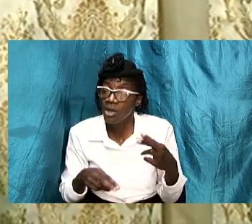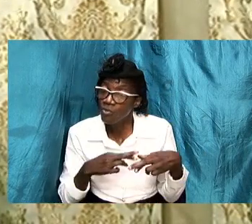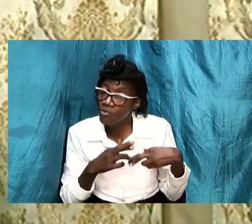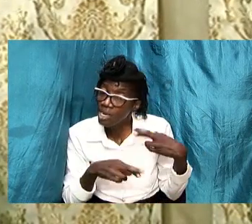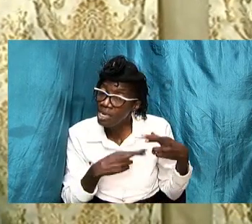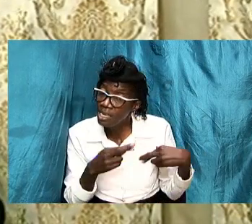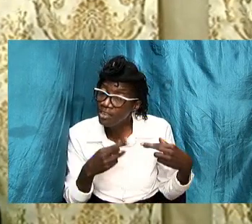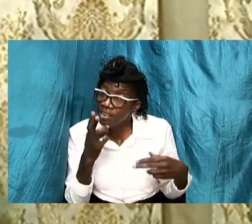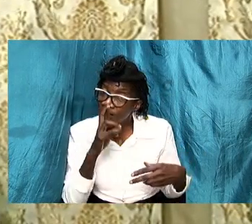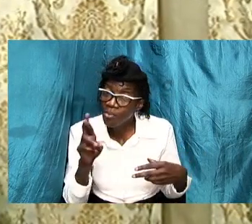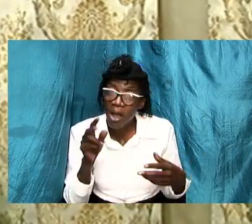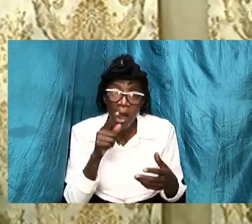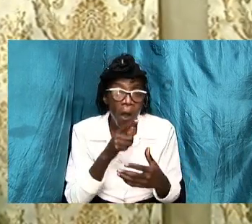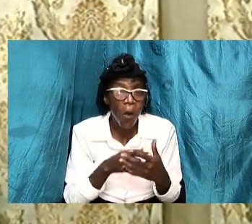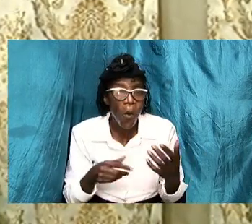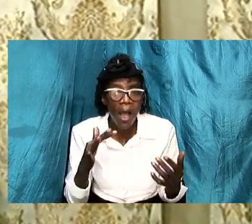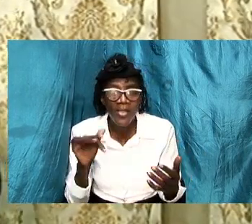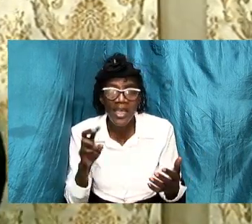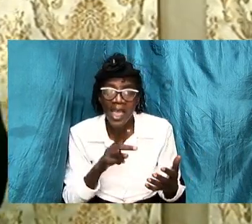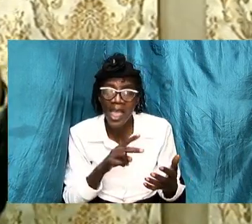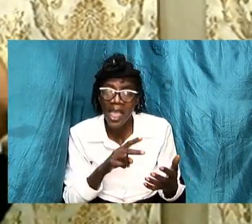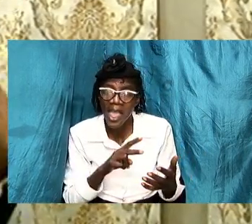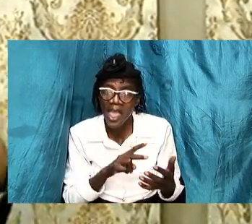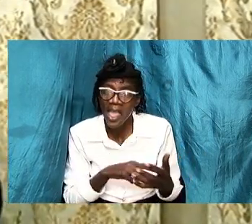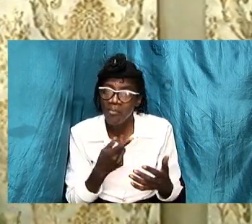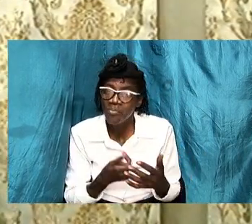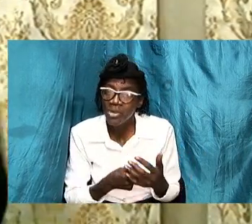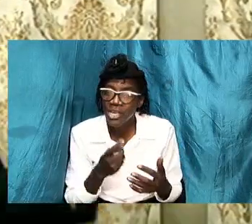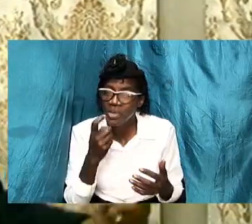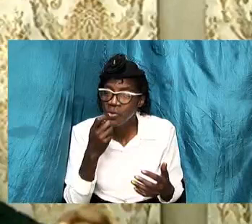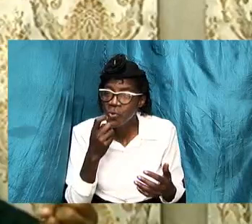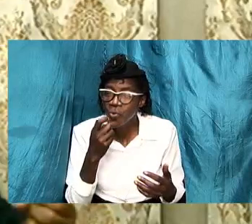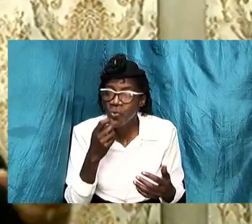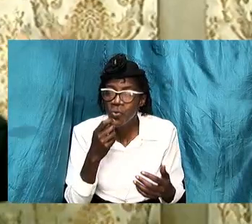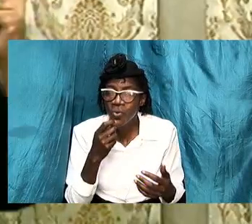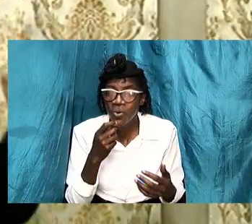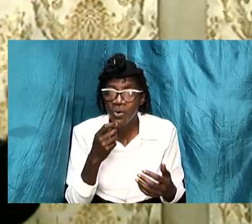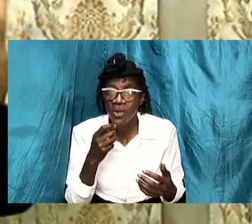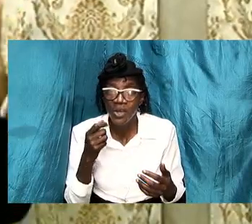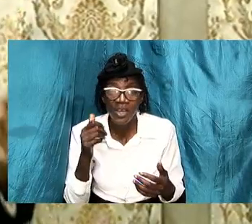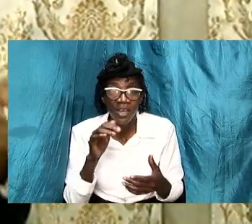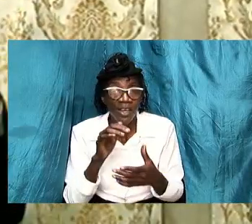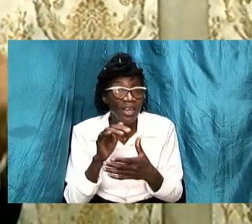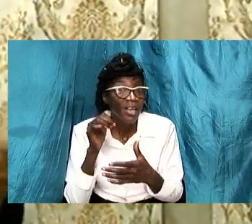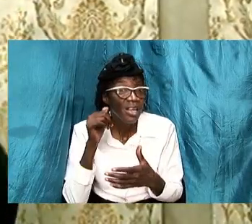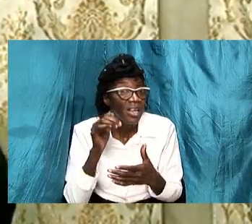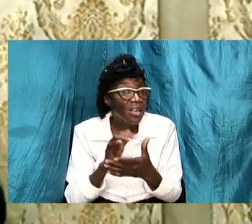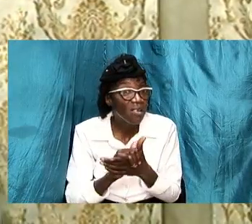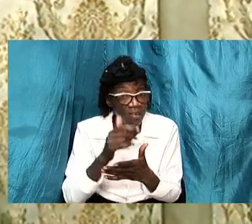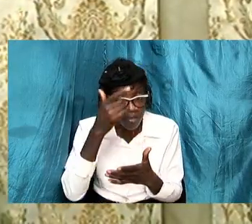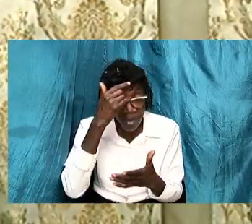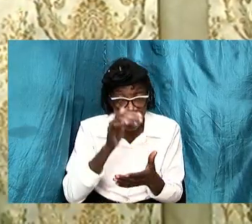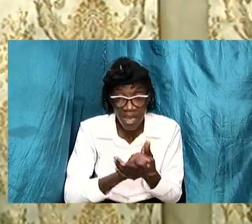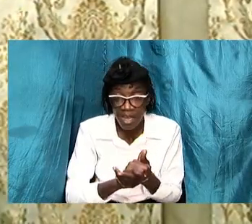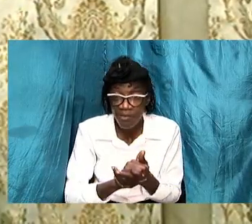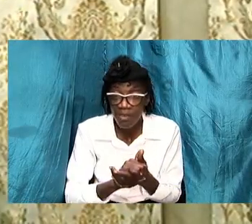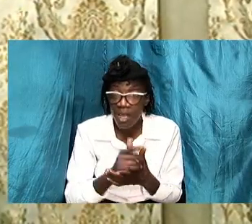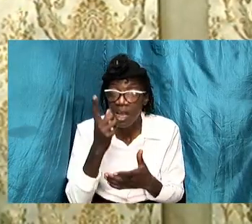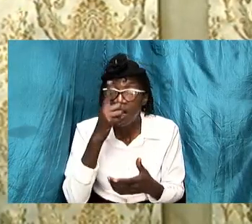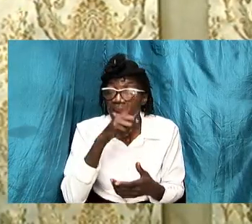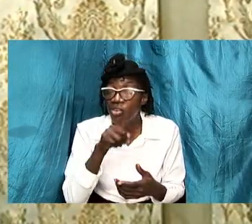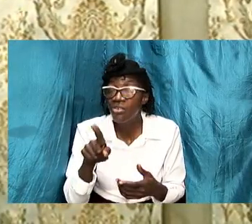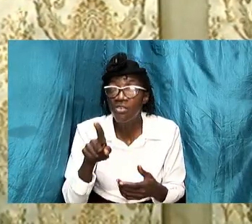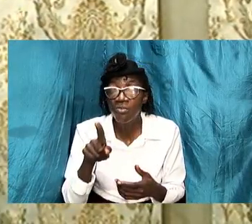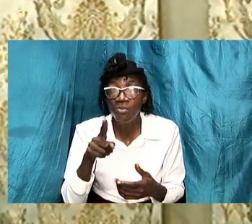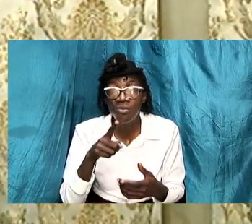what they mean who our spouses are to us and what this institution called marriage is all